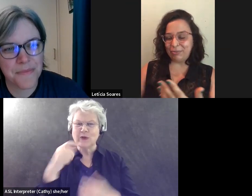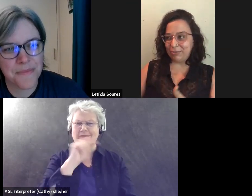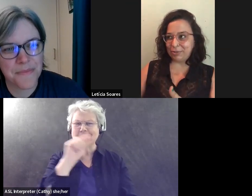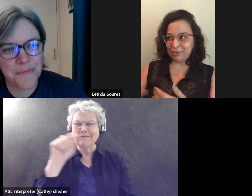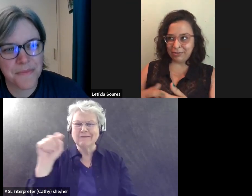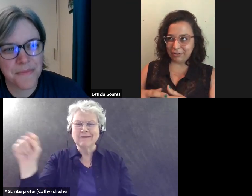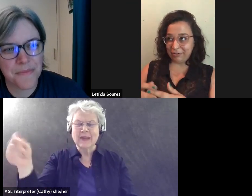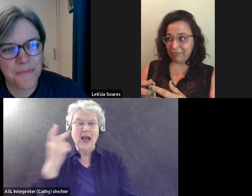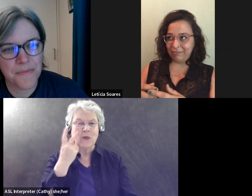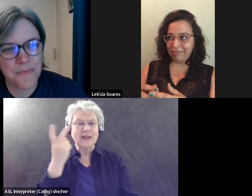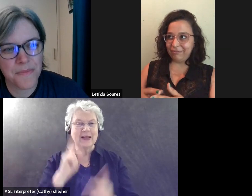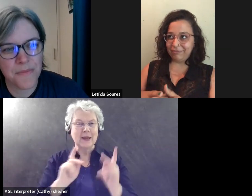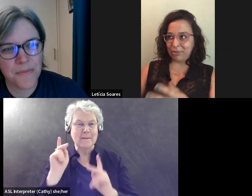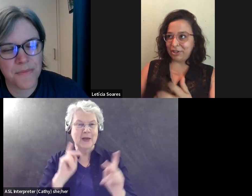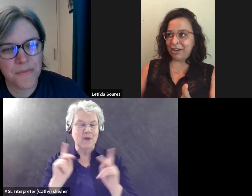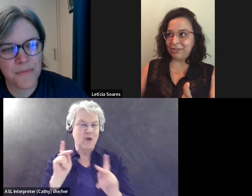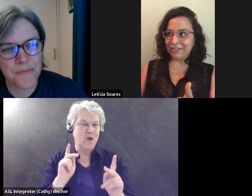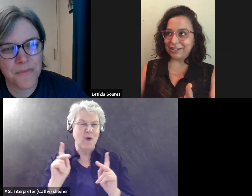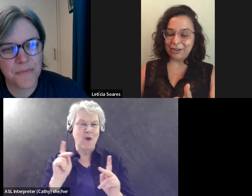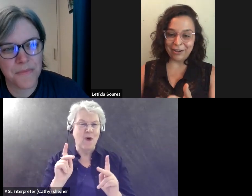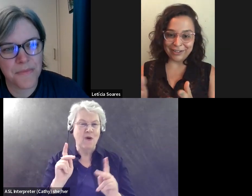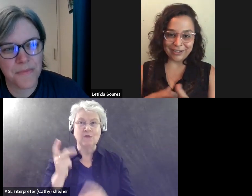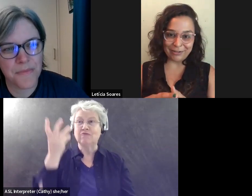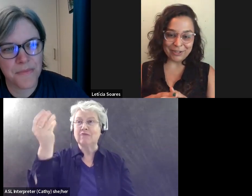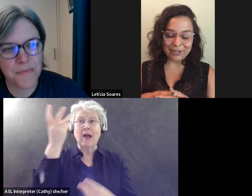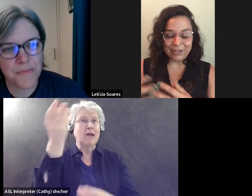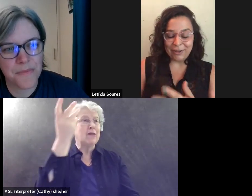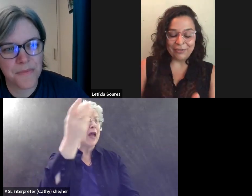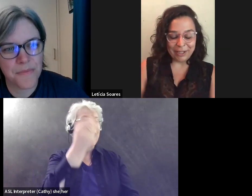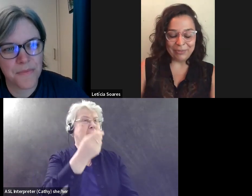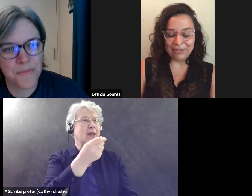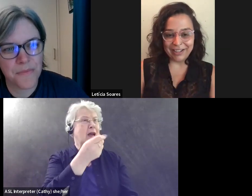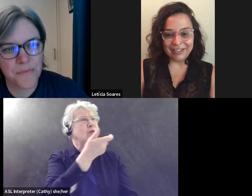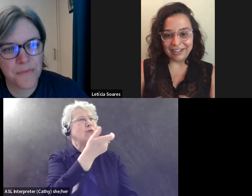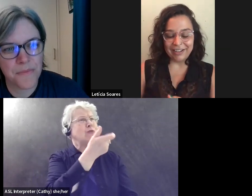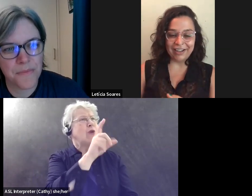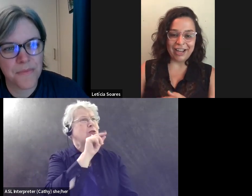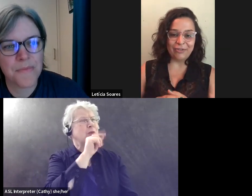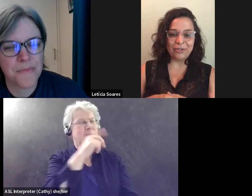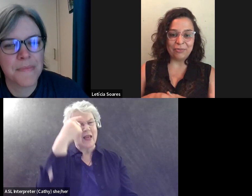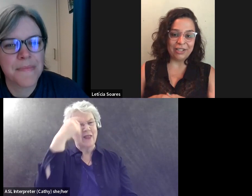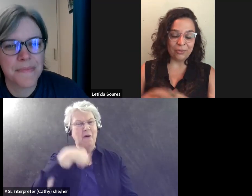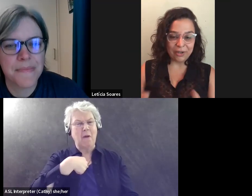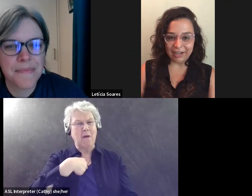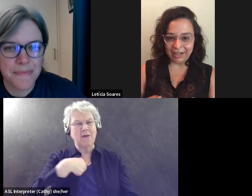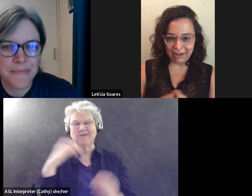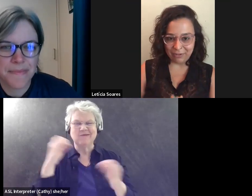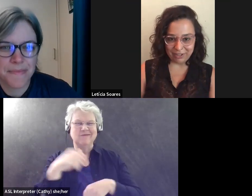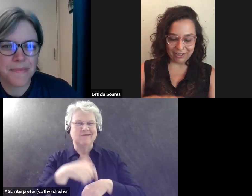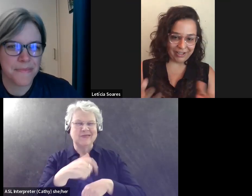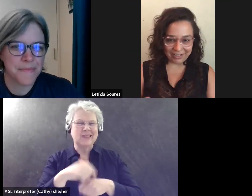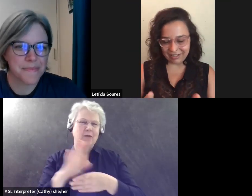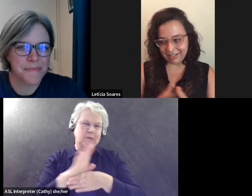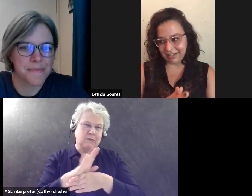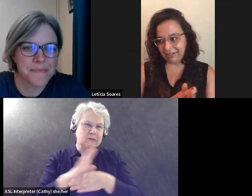I would see people going on bird outings in college and I just, I don't have time for that. I have to manage work. I